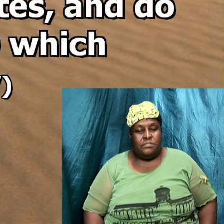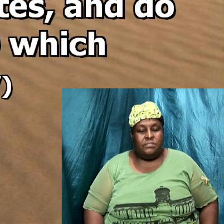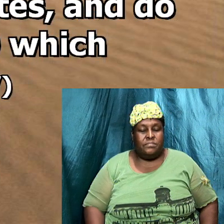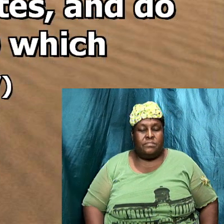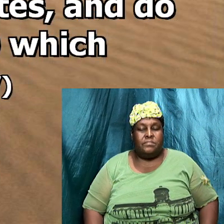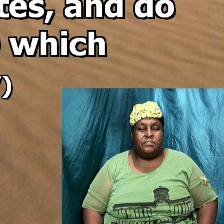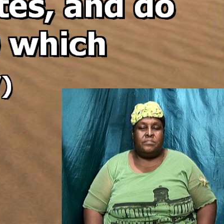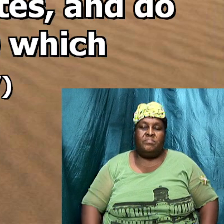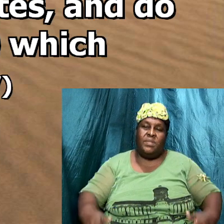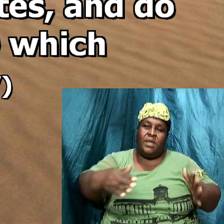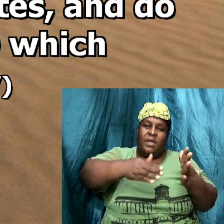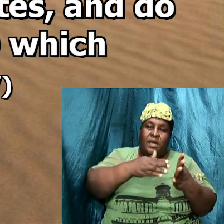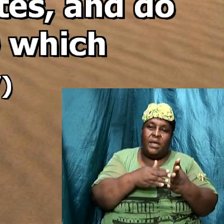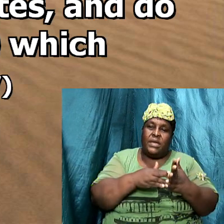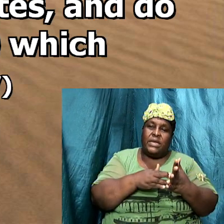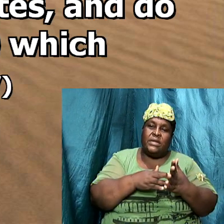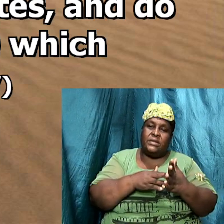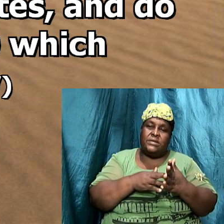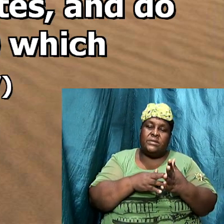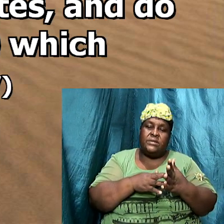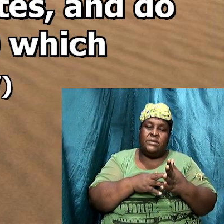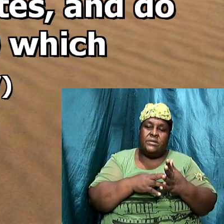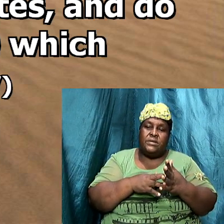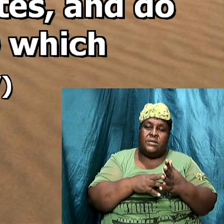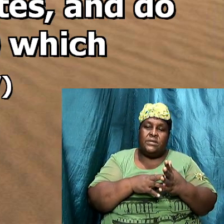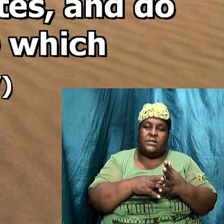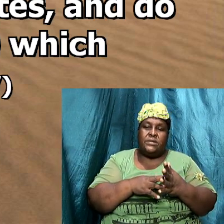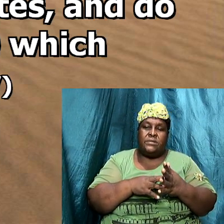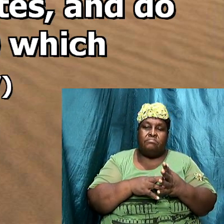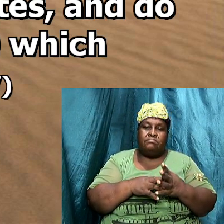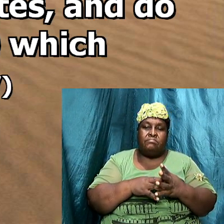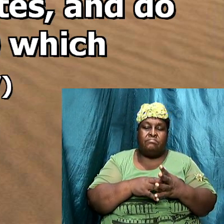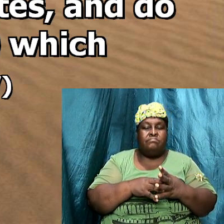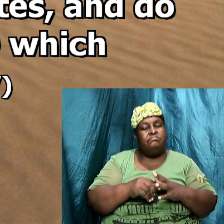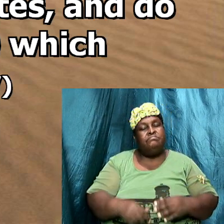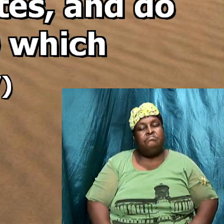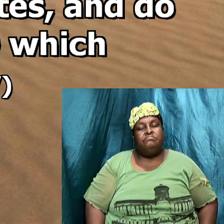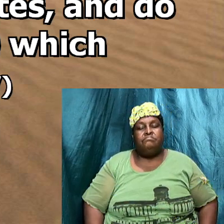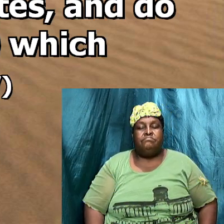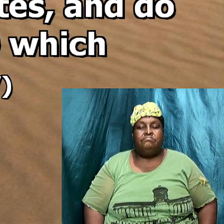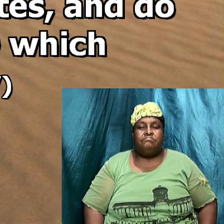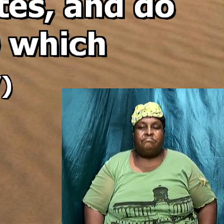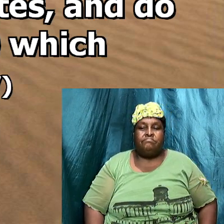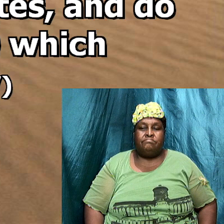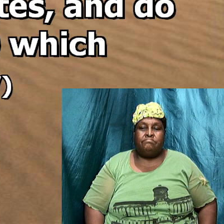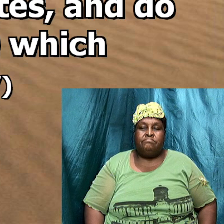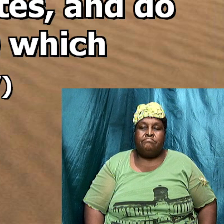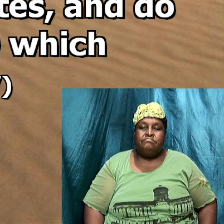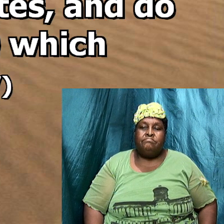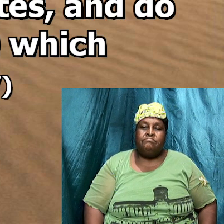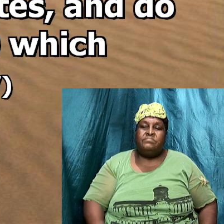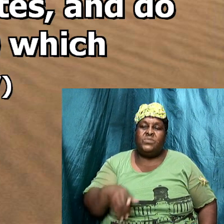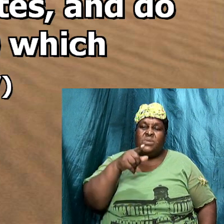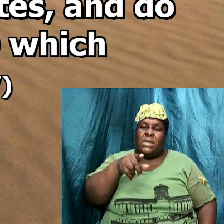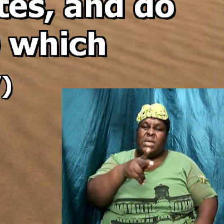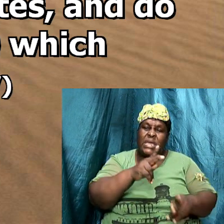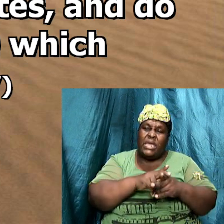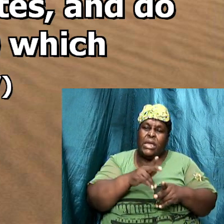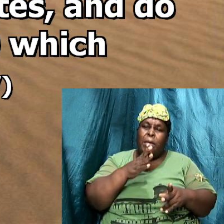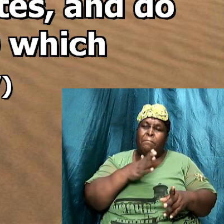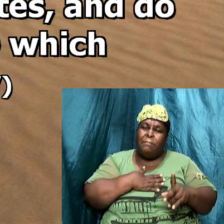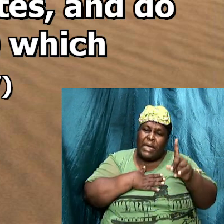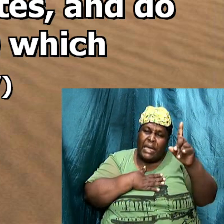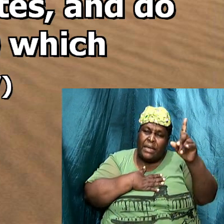Again in Leviticus 22 31 to 32 you shall keep my